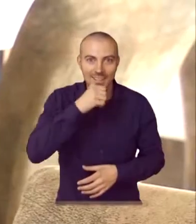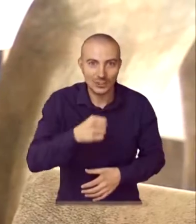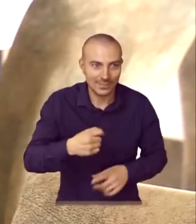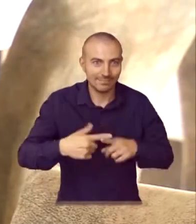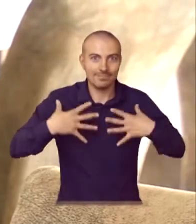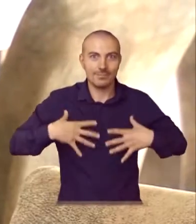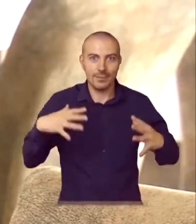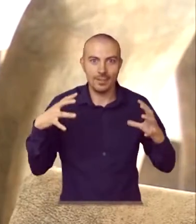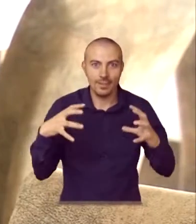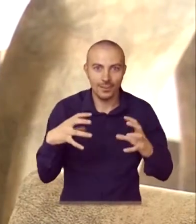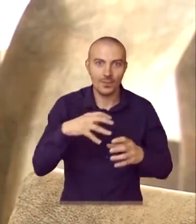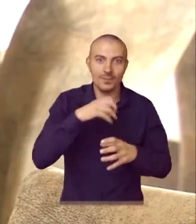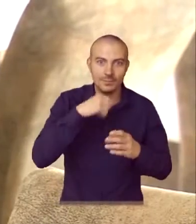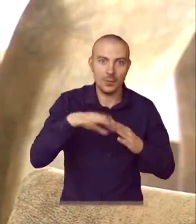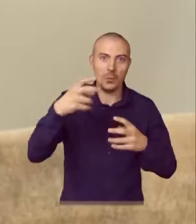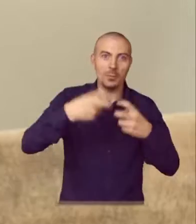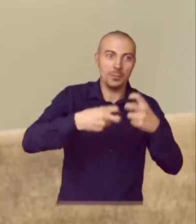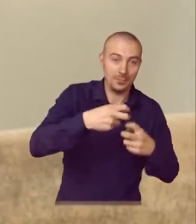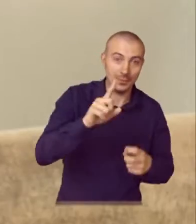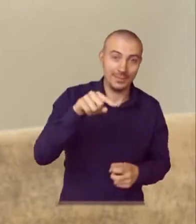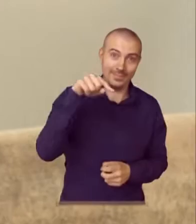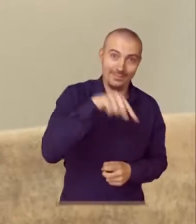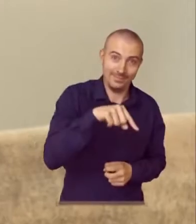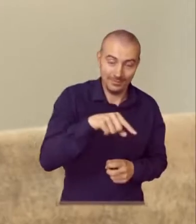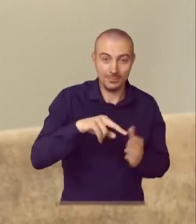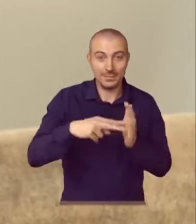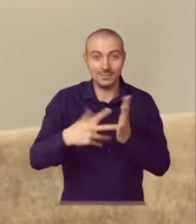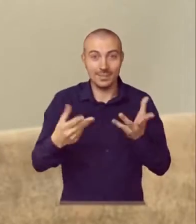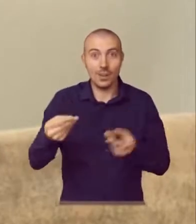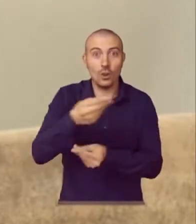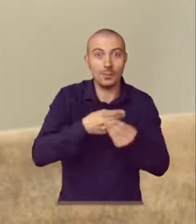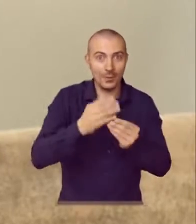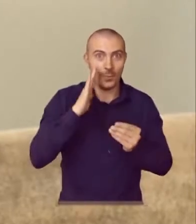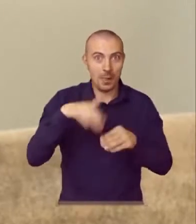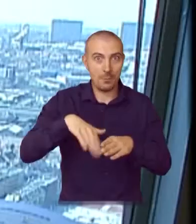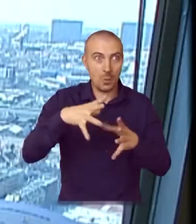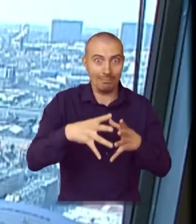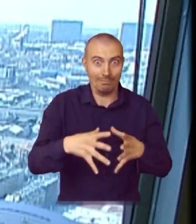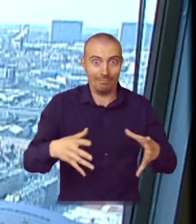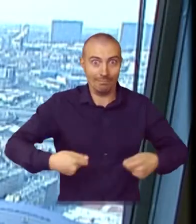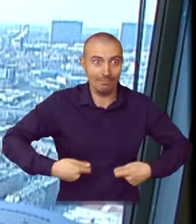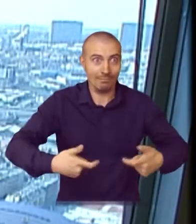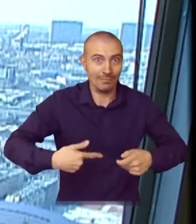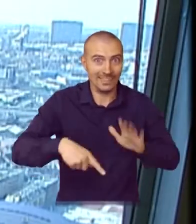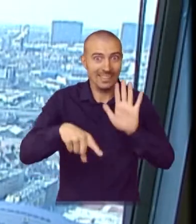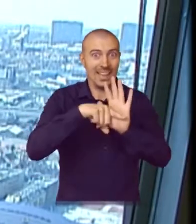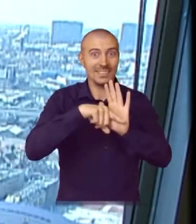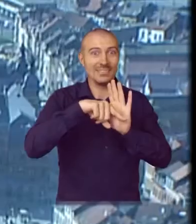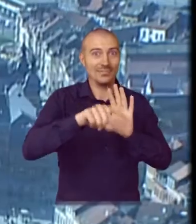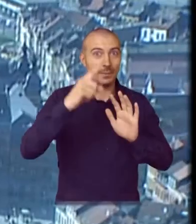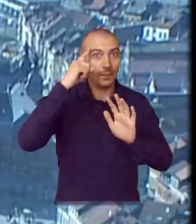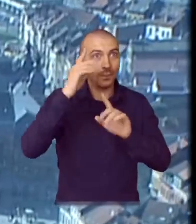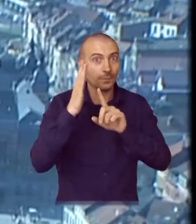due to an ageing population and increases in chronic health conditions, among other causes. The economic consequences of this could be